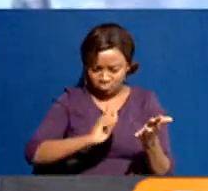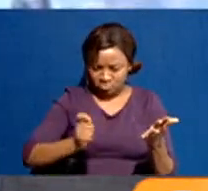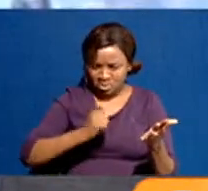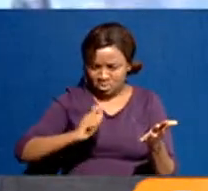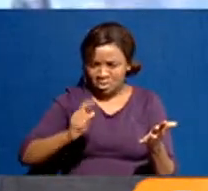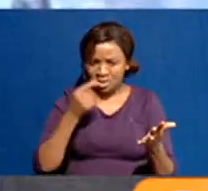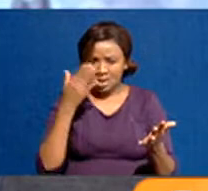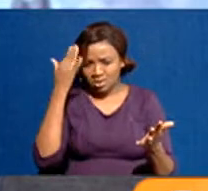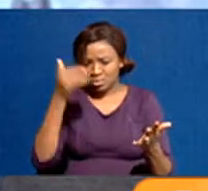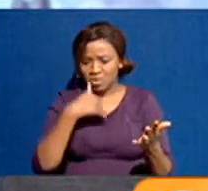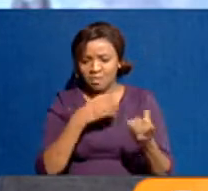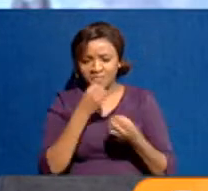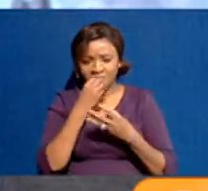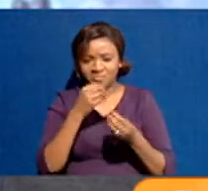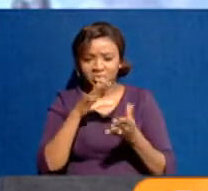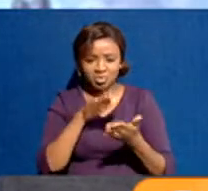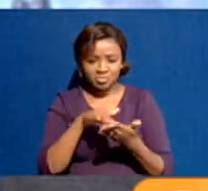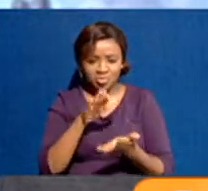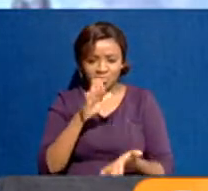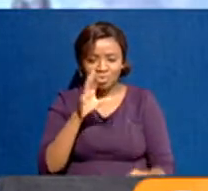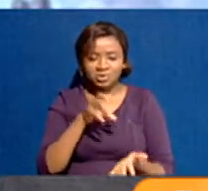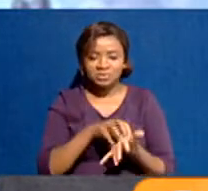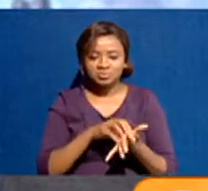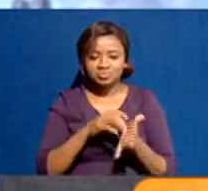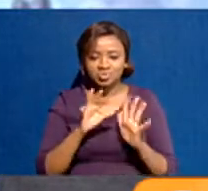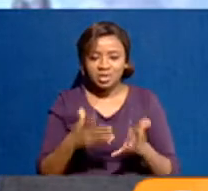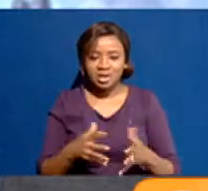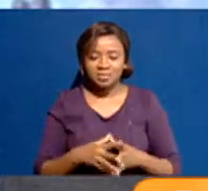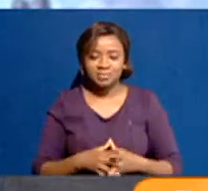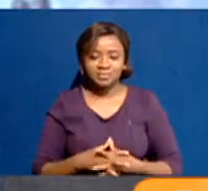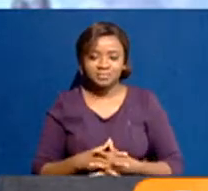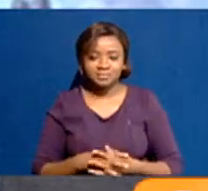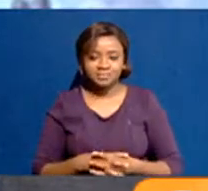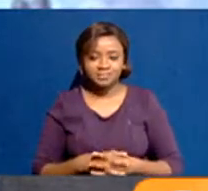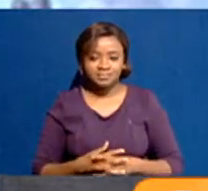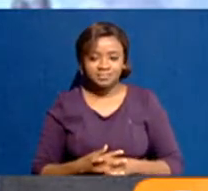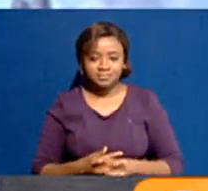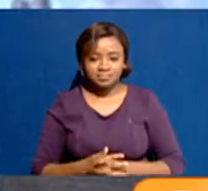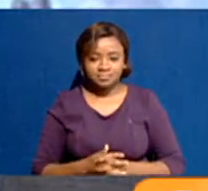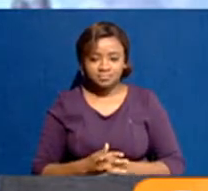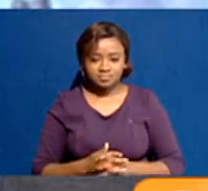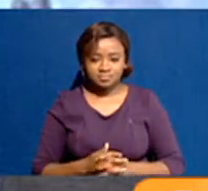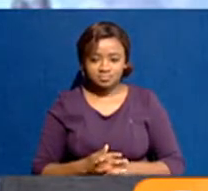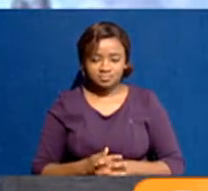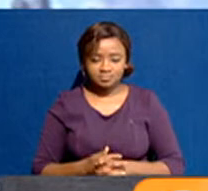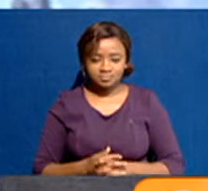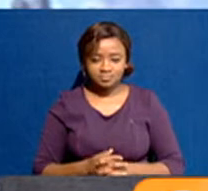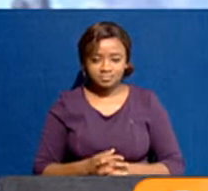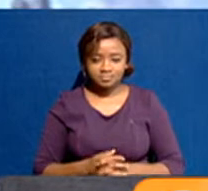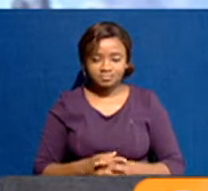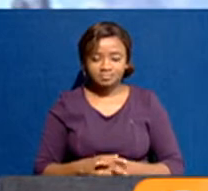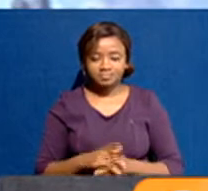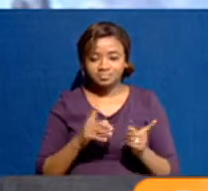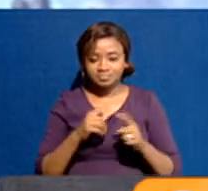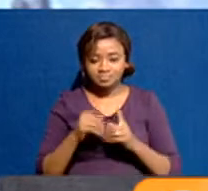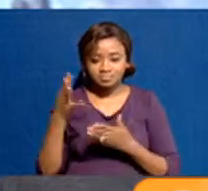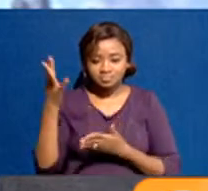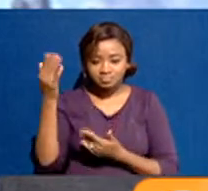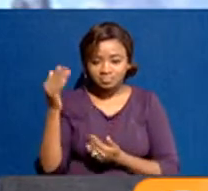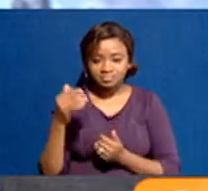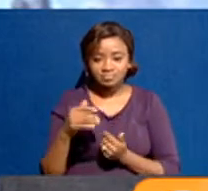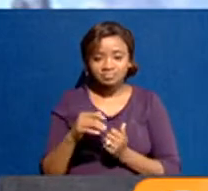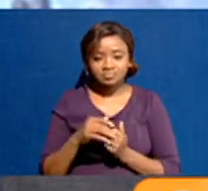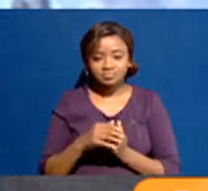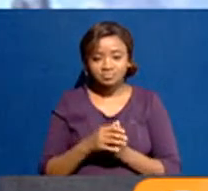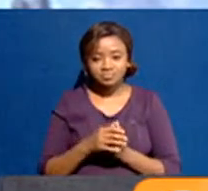to tell us his take on the state of the nation this evening. Rather worrying after everything that's been seen today. But our guests certainly hope that there will be